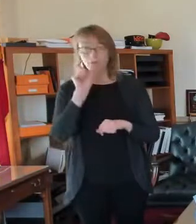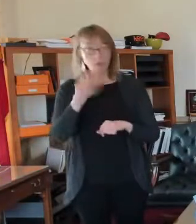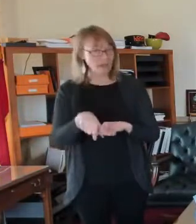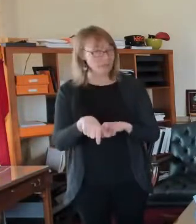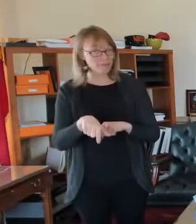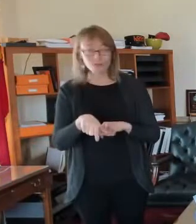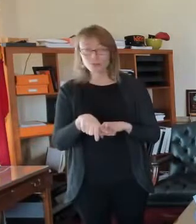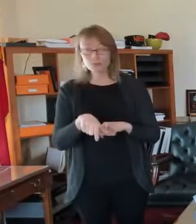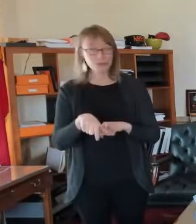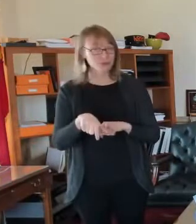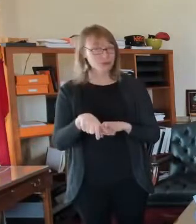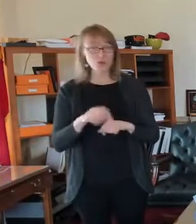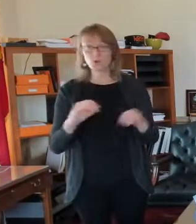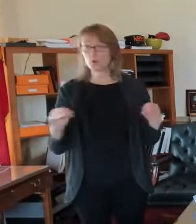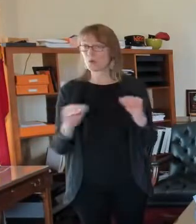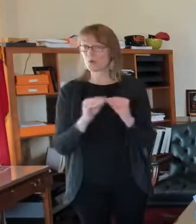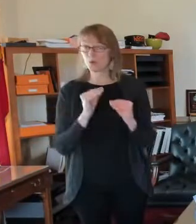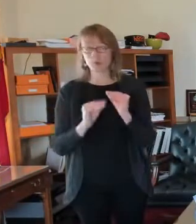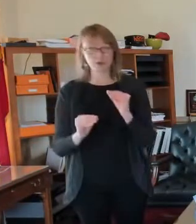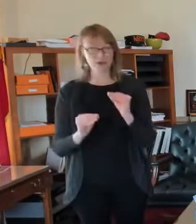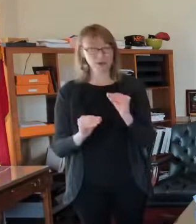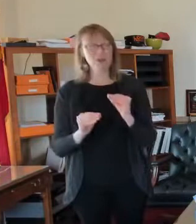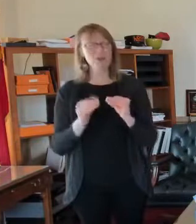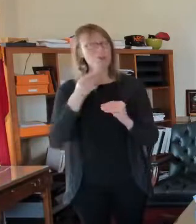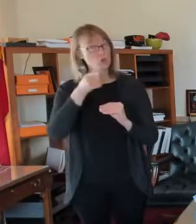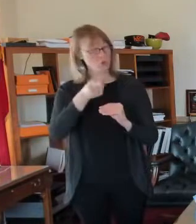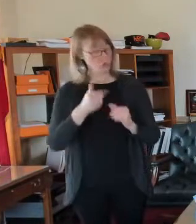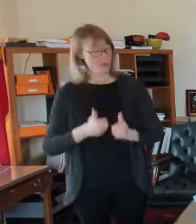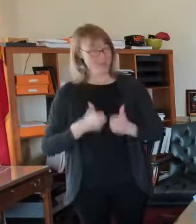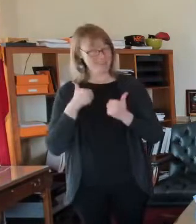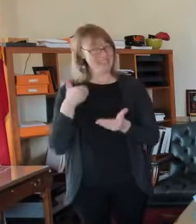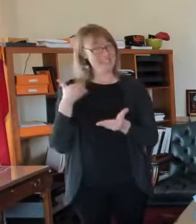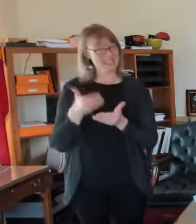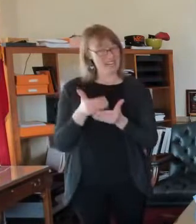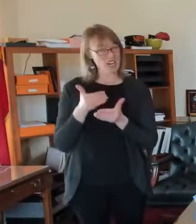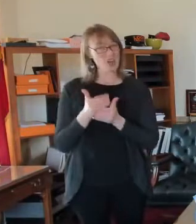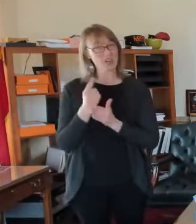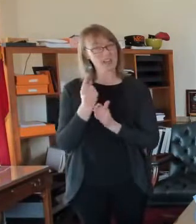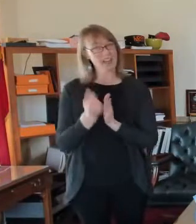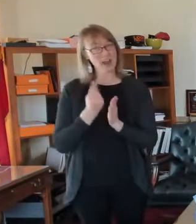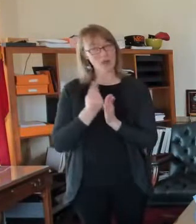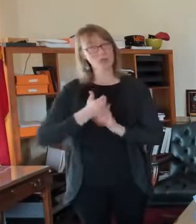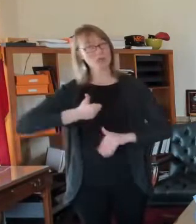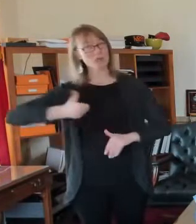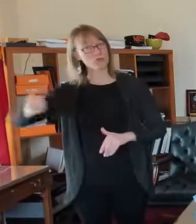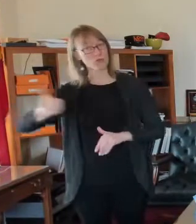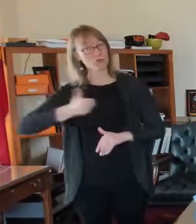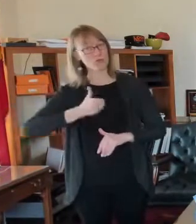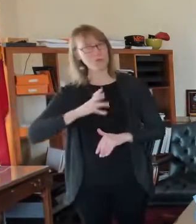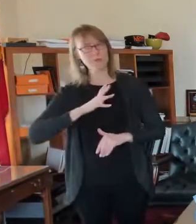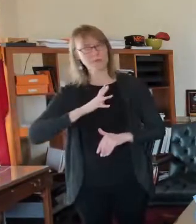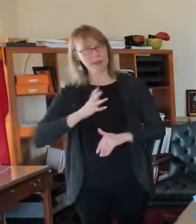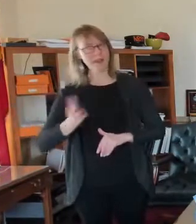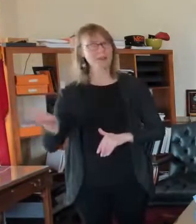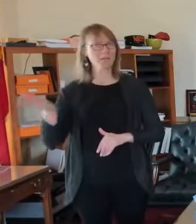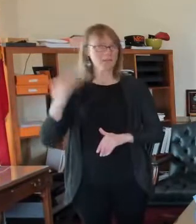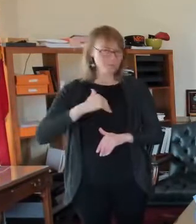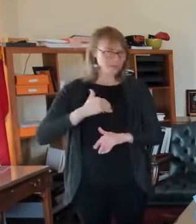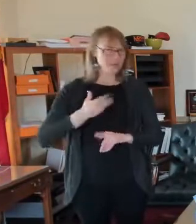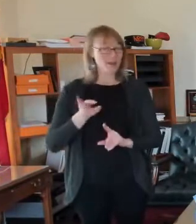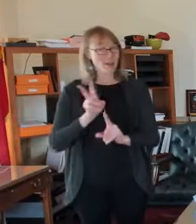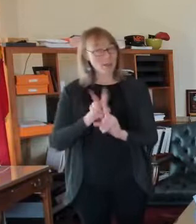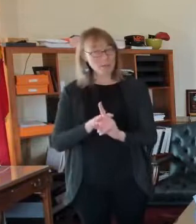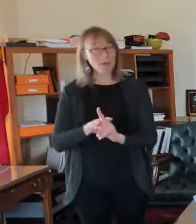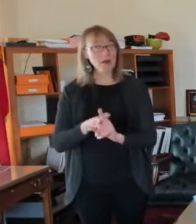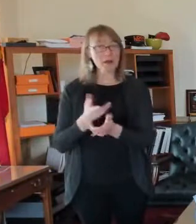uh, within an hour of St. Louis is, uh, there's no longer residency requirements. So we would welcome you to apply for the